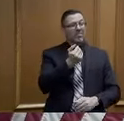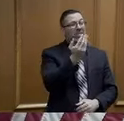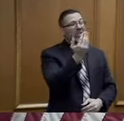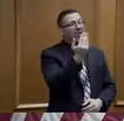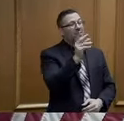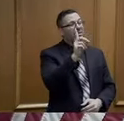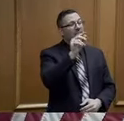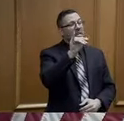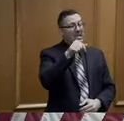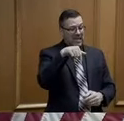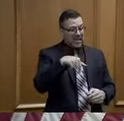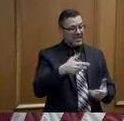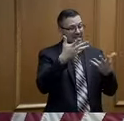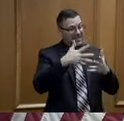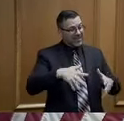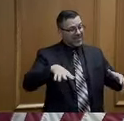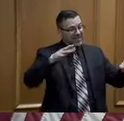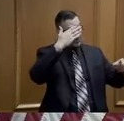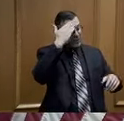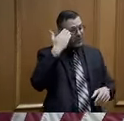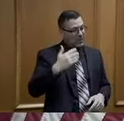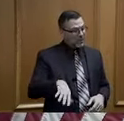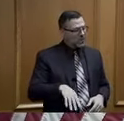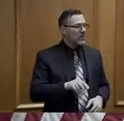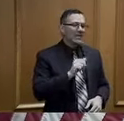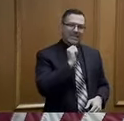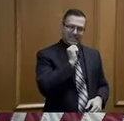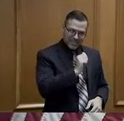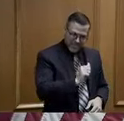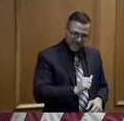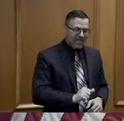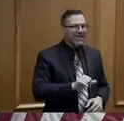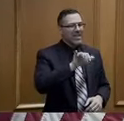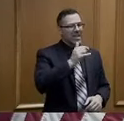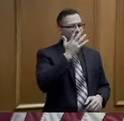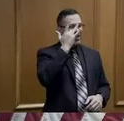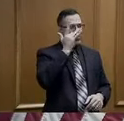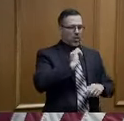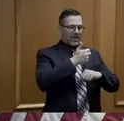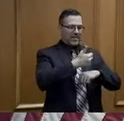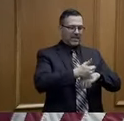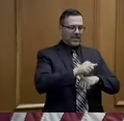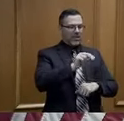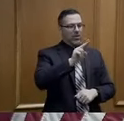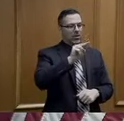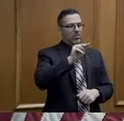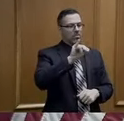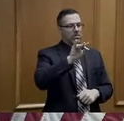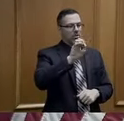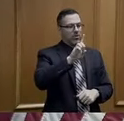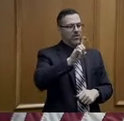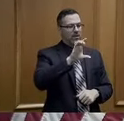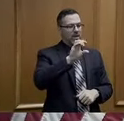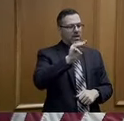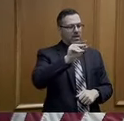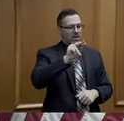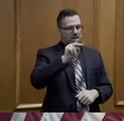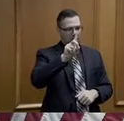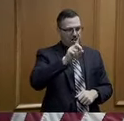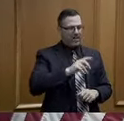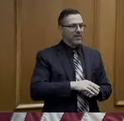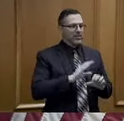we, that's in part the reason why we're setting up this unified command. It's why we are working in